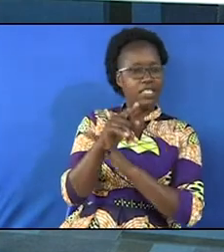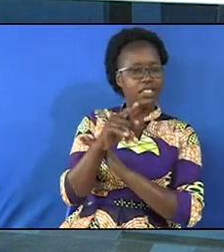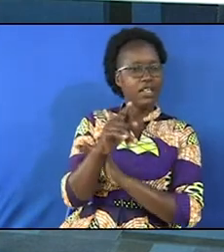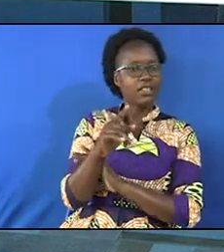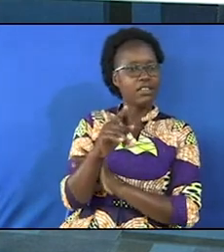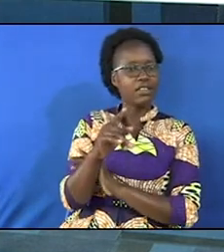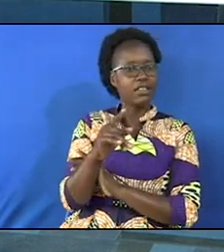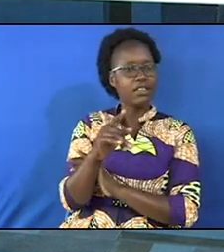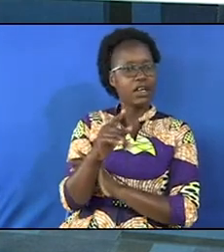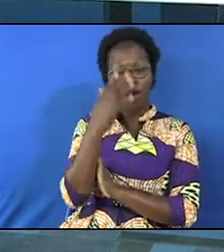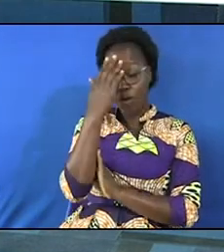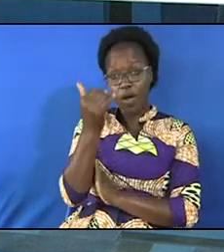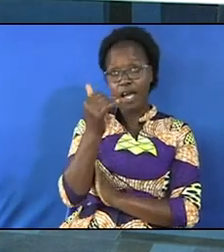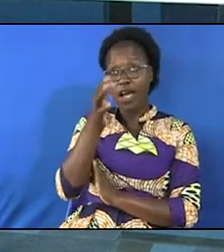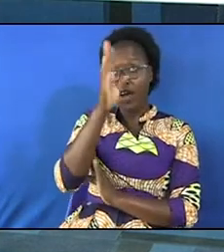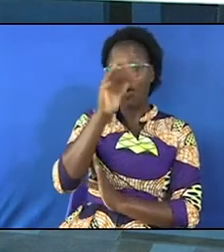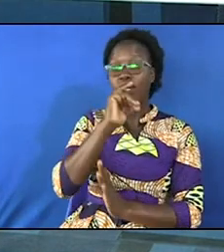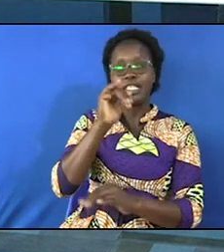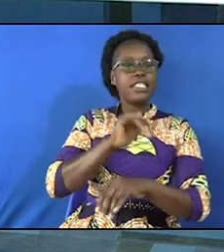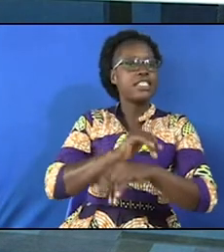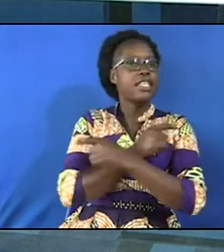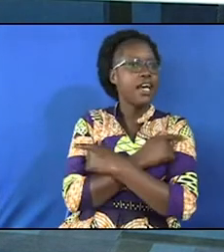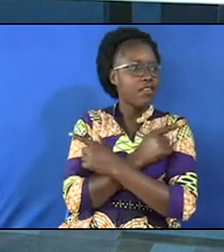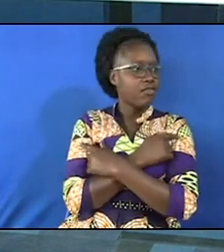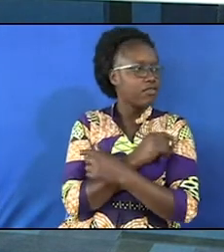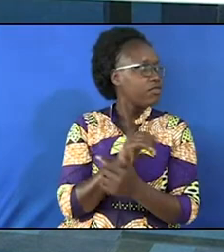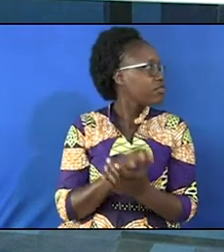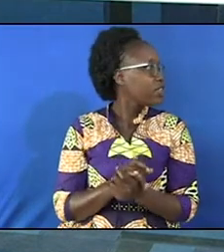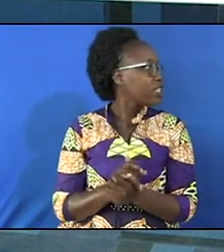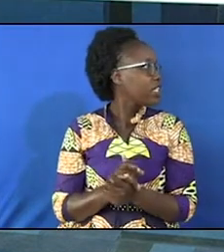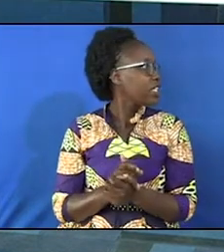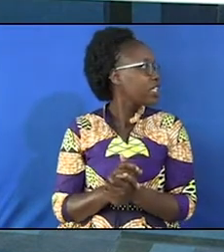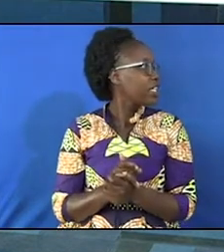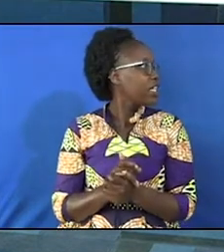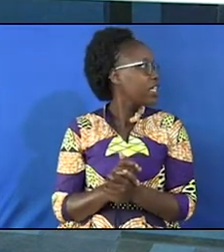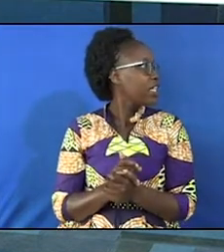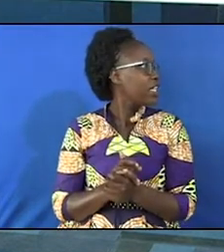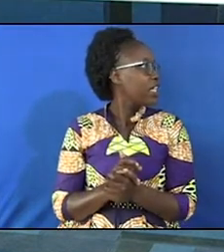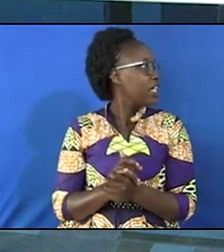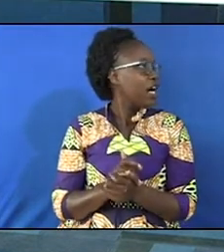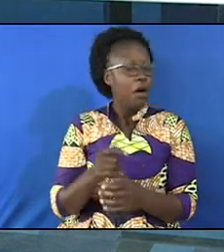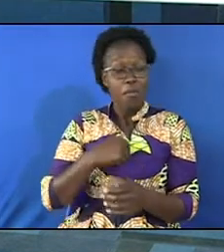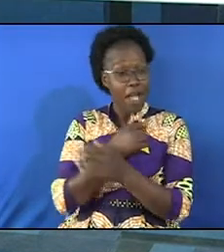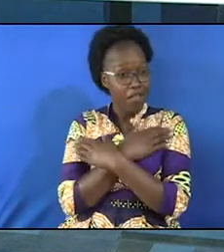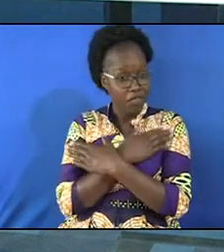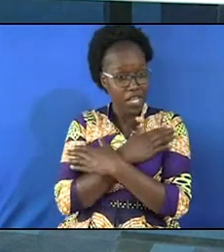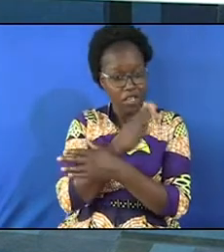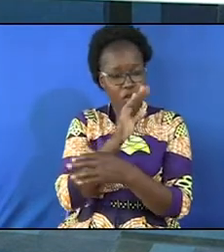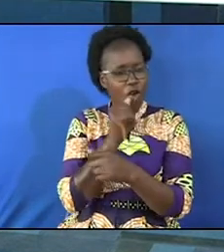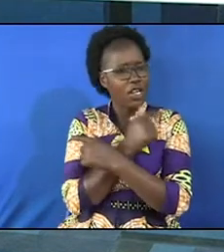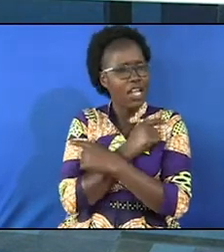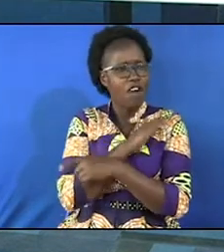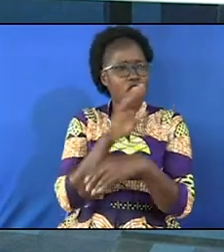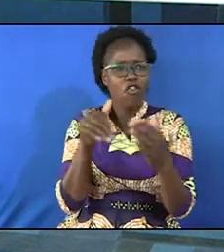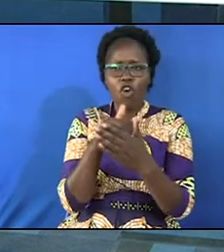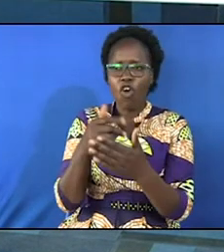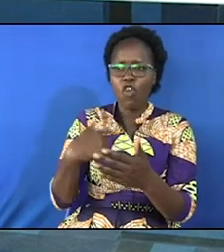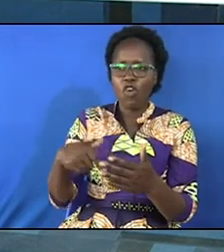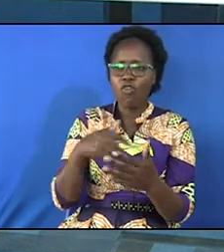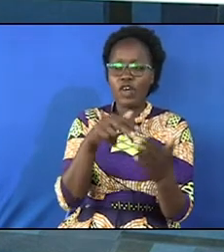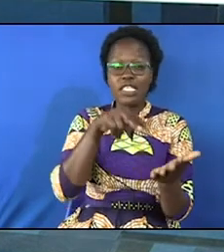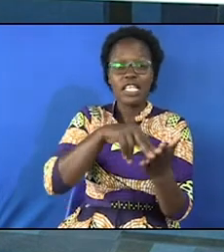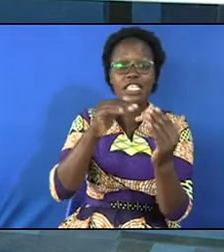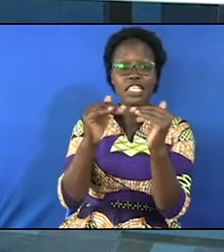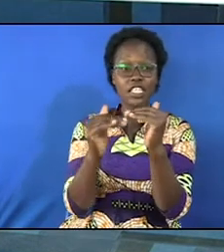why because God is love because God is love my friend all of us stand in